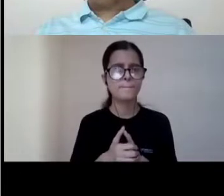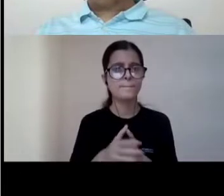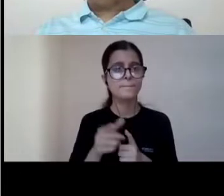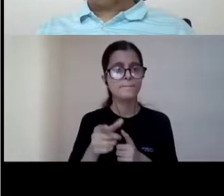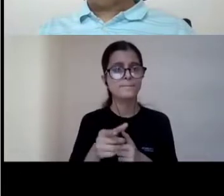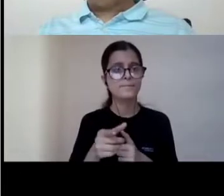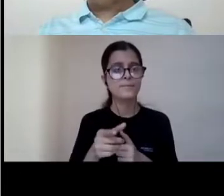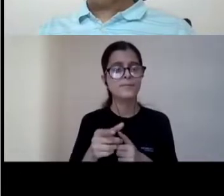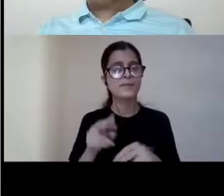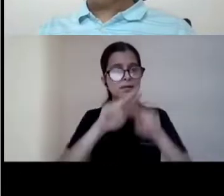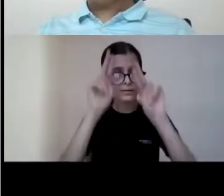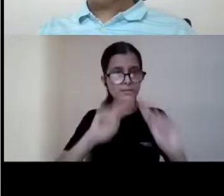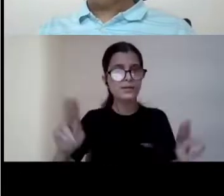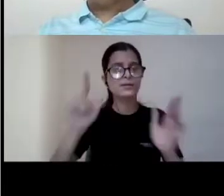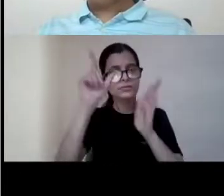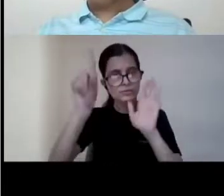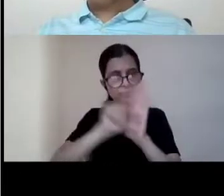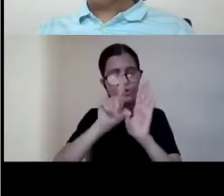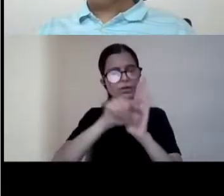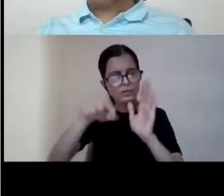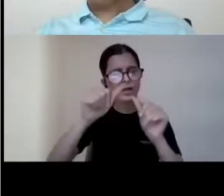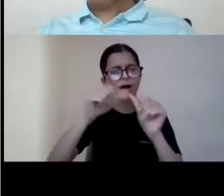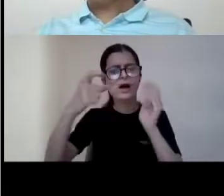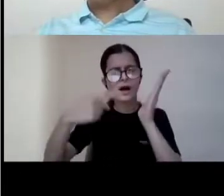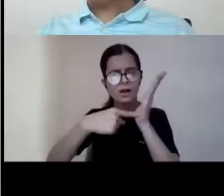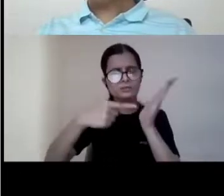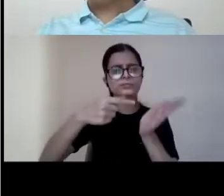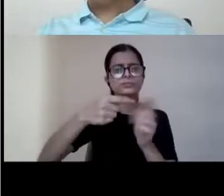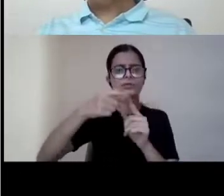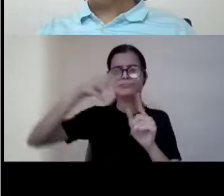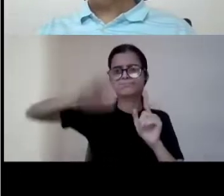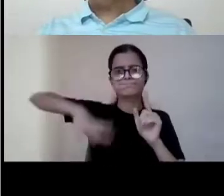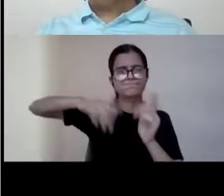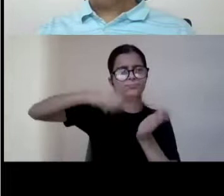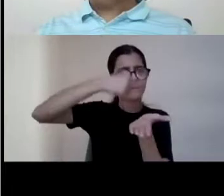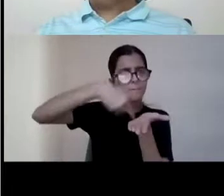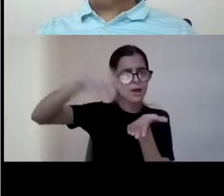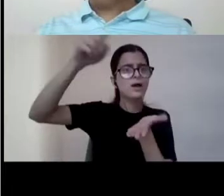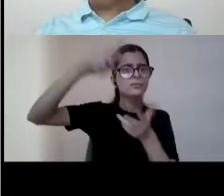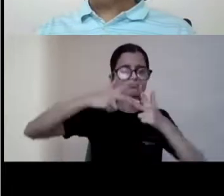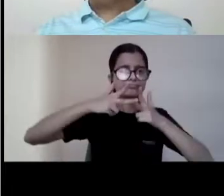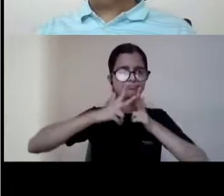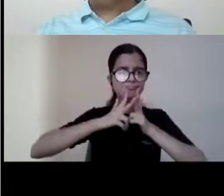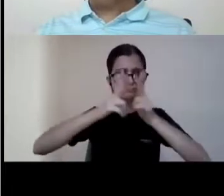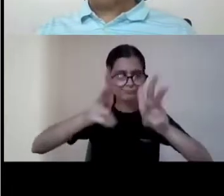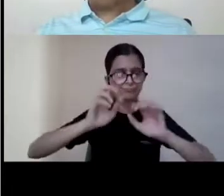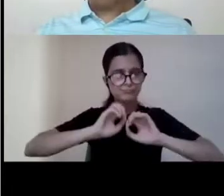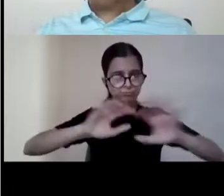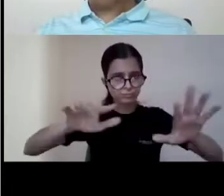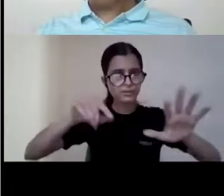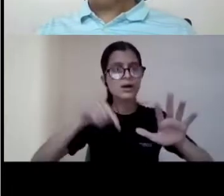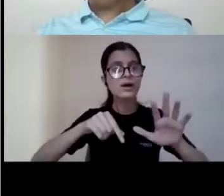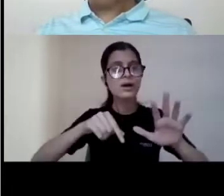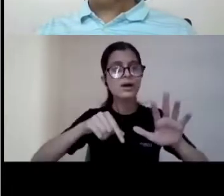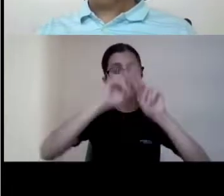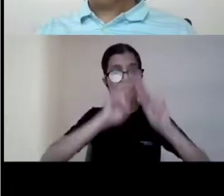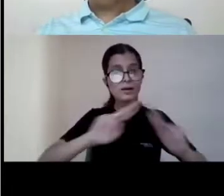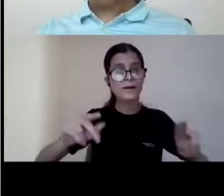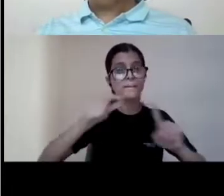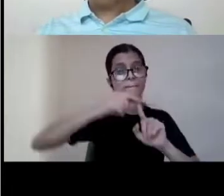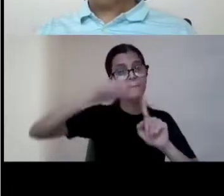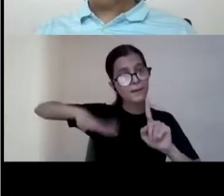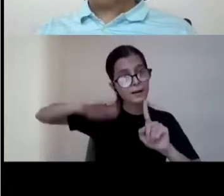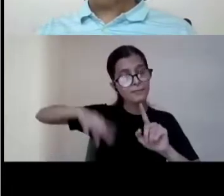it's it's like an act that that our parliament passes similarly international parliament or international